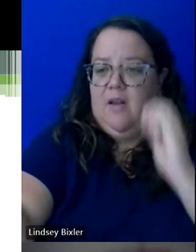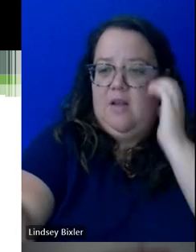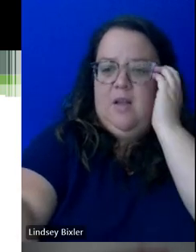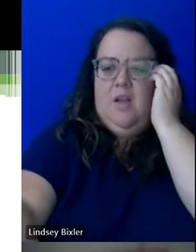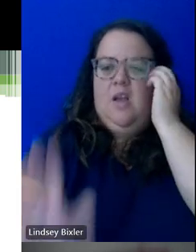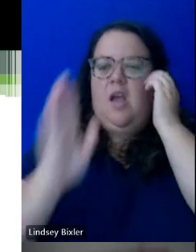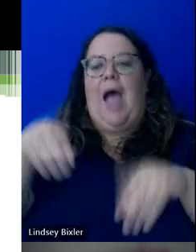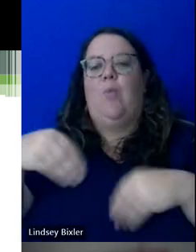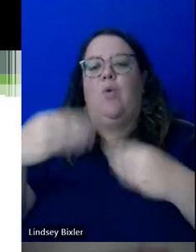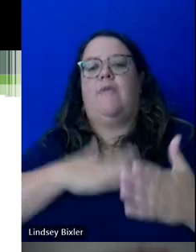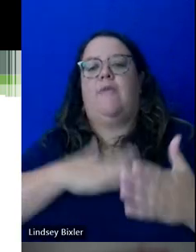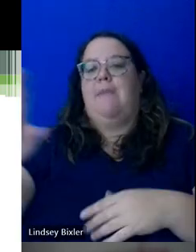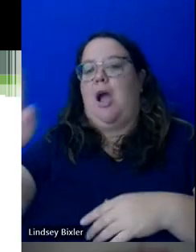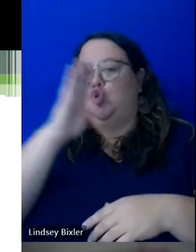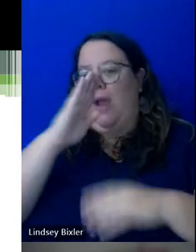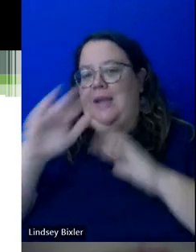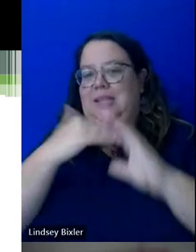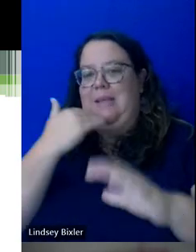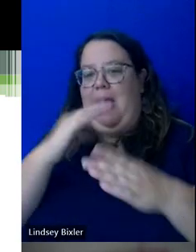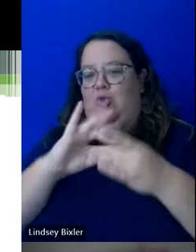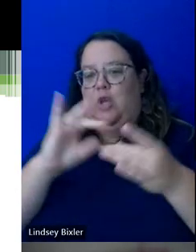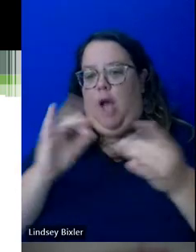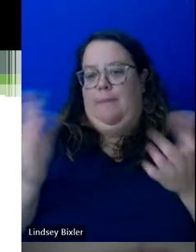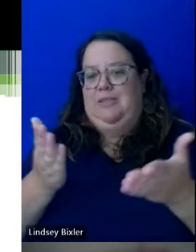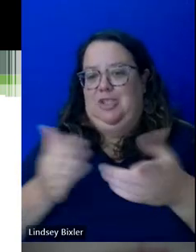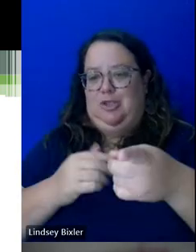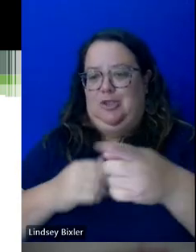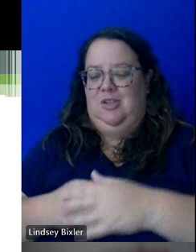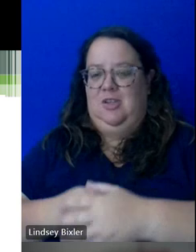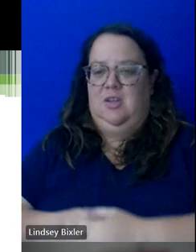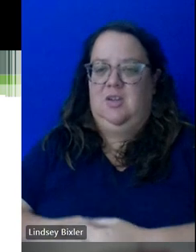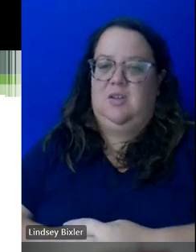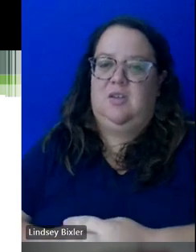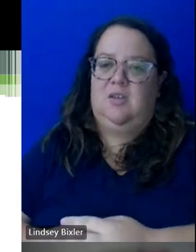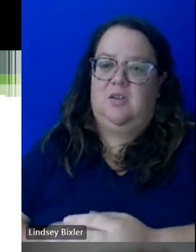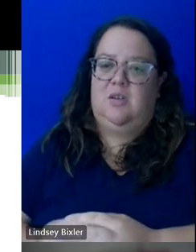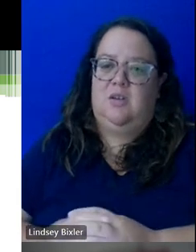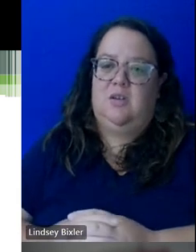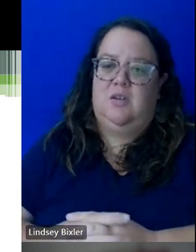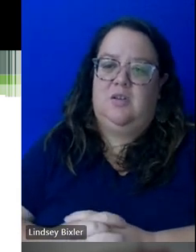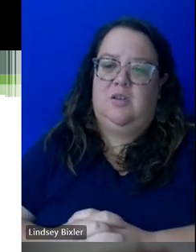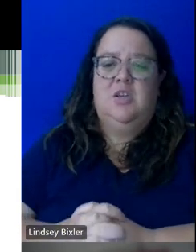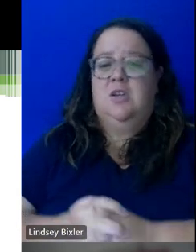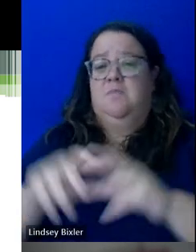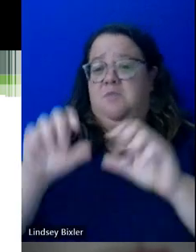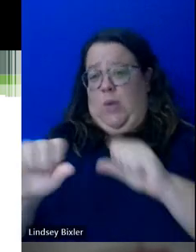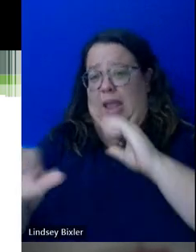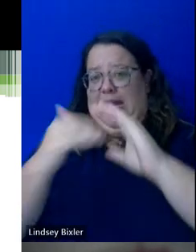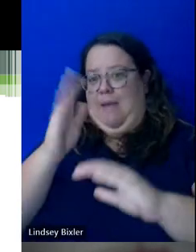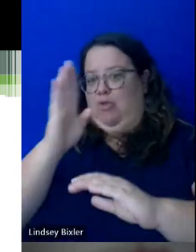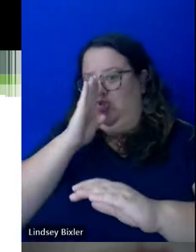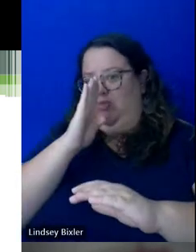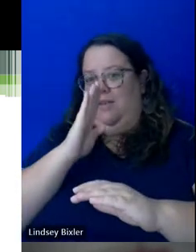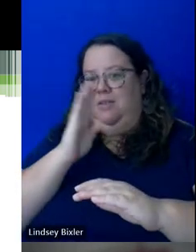the comments here to, so that questioner can just email me directly. I'm happy to